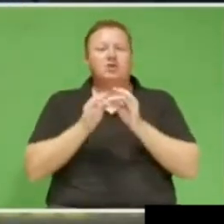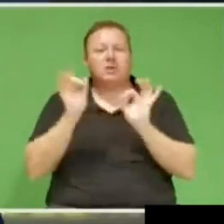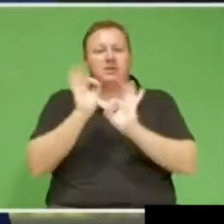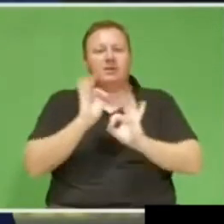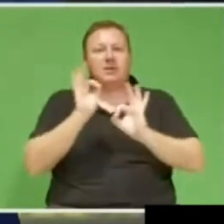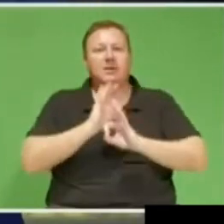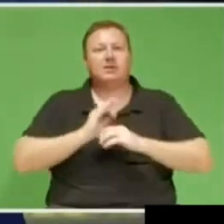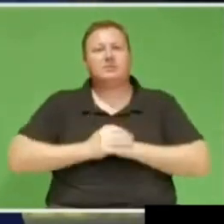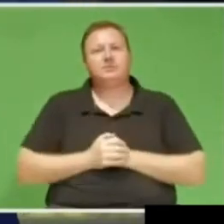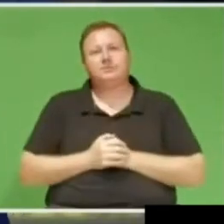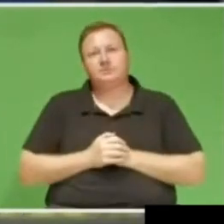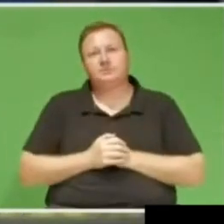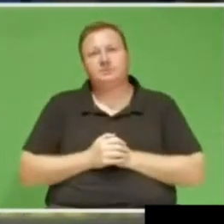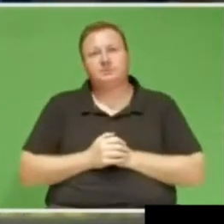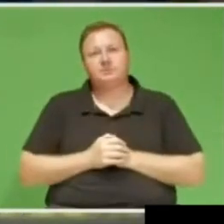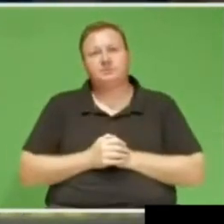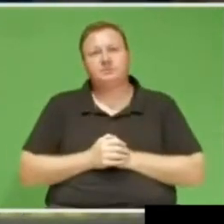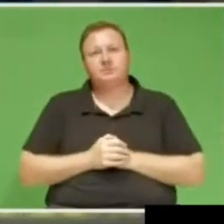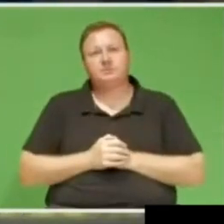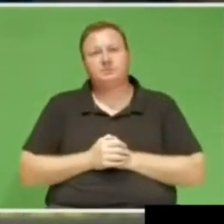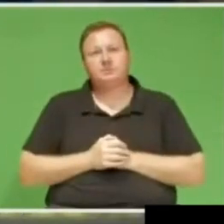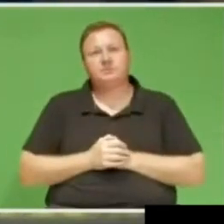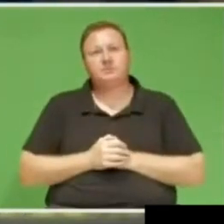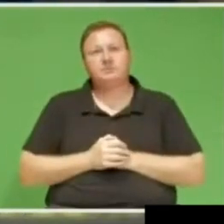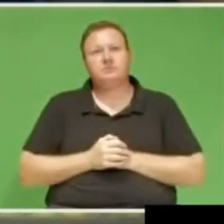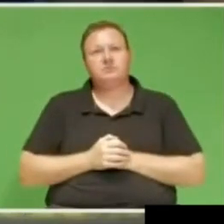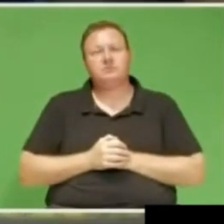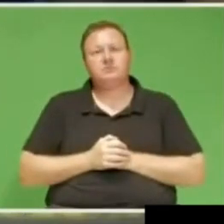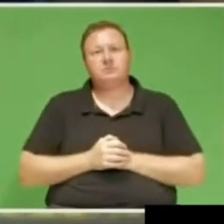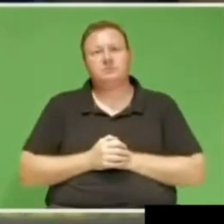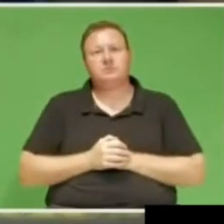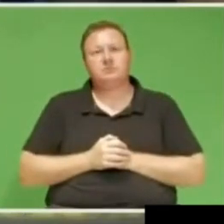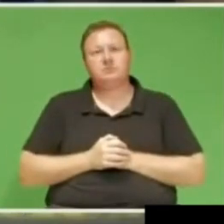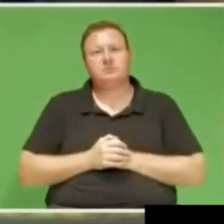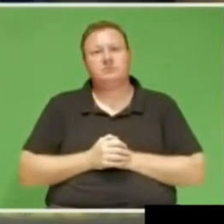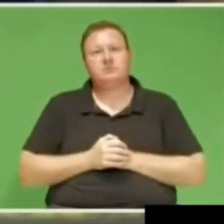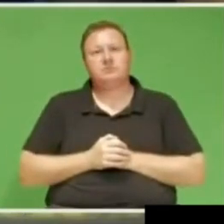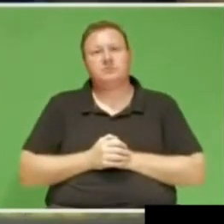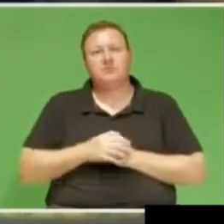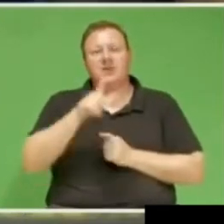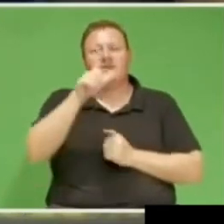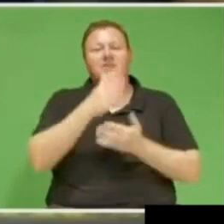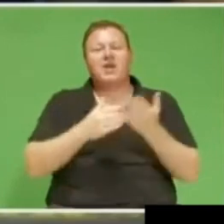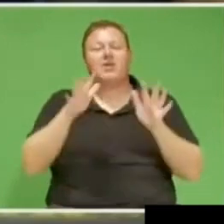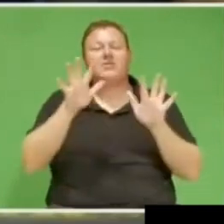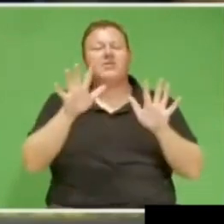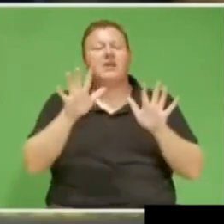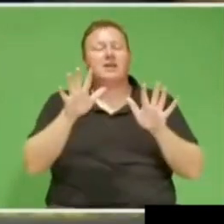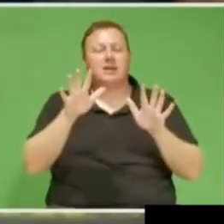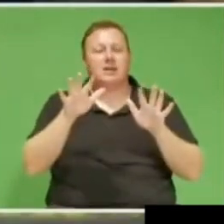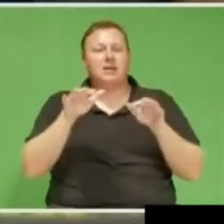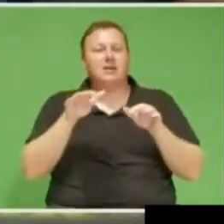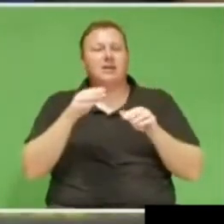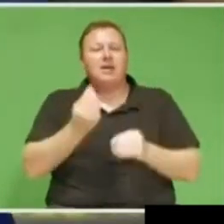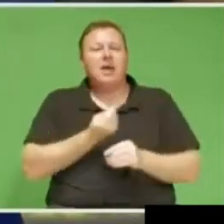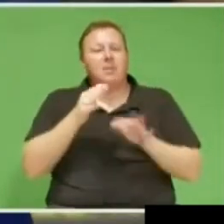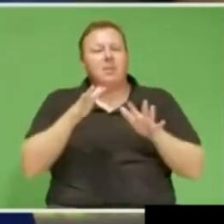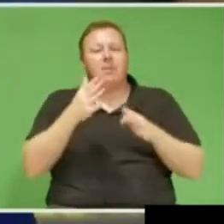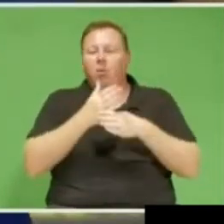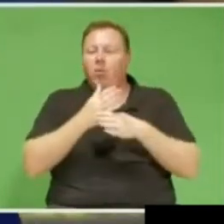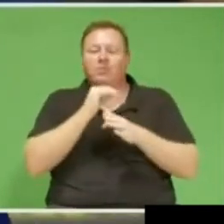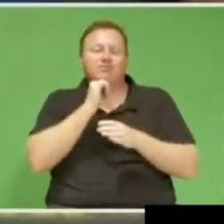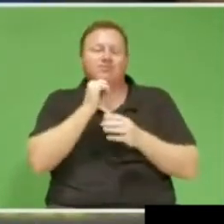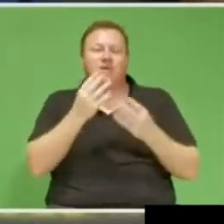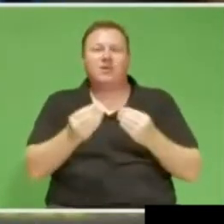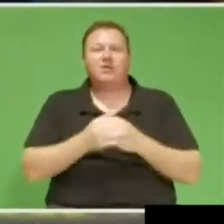was example of That's seven out of ten young people without work! In